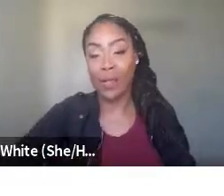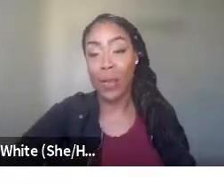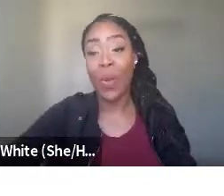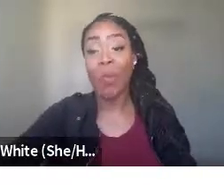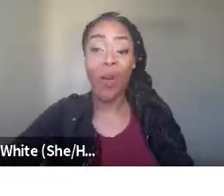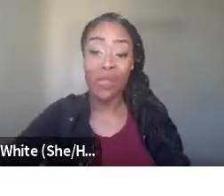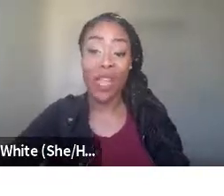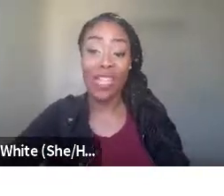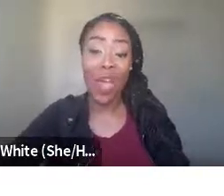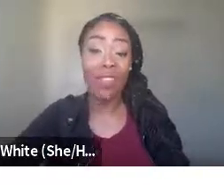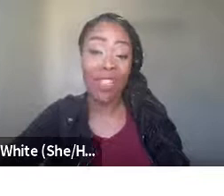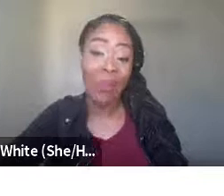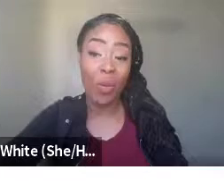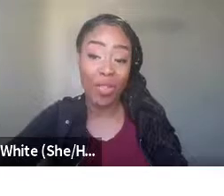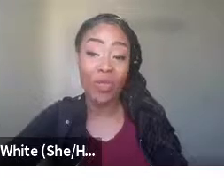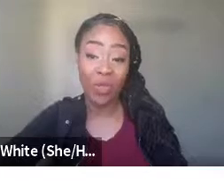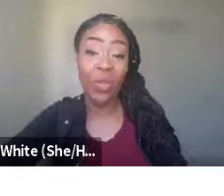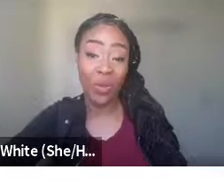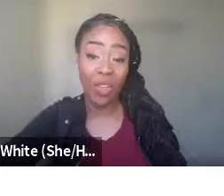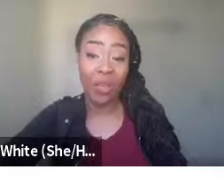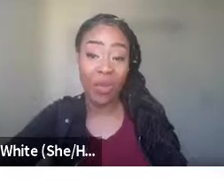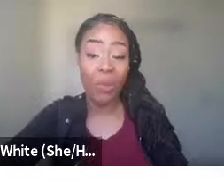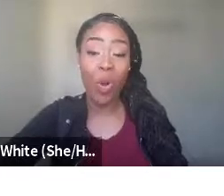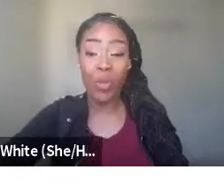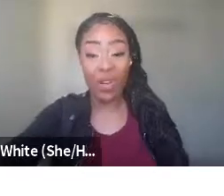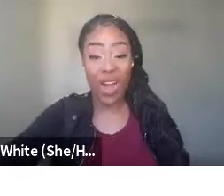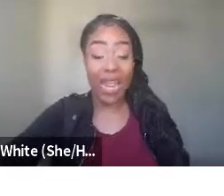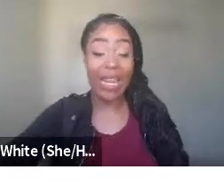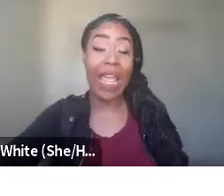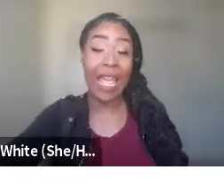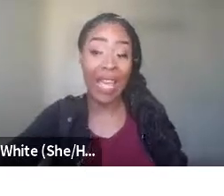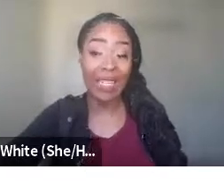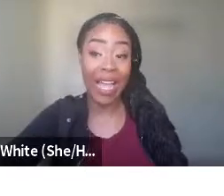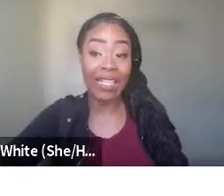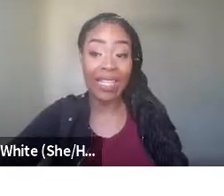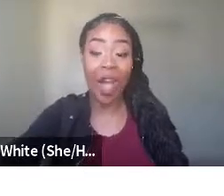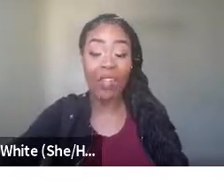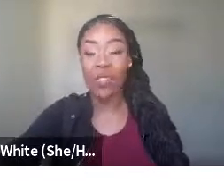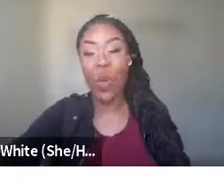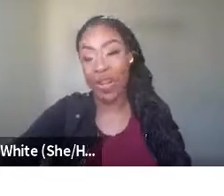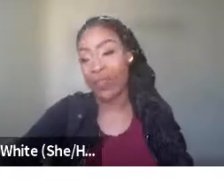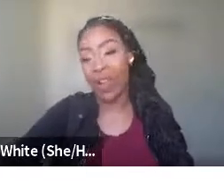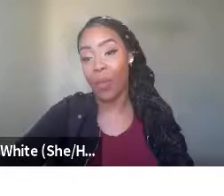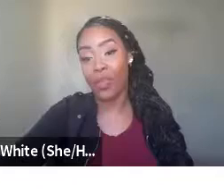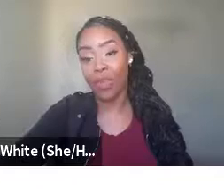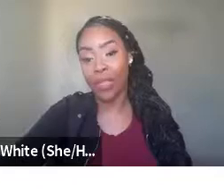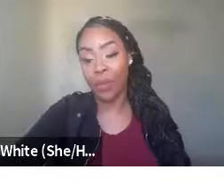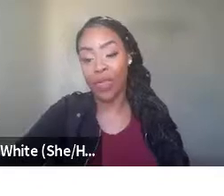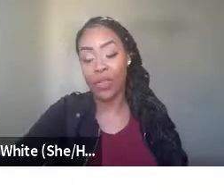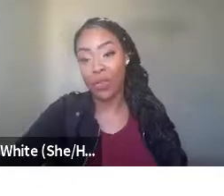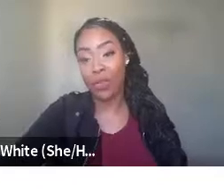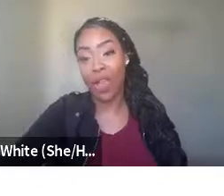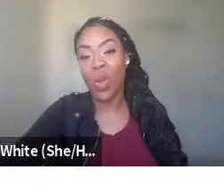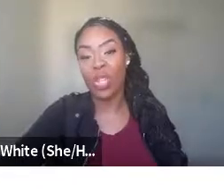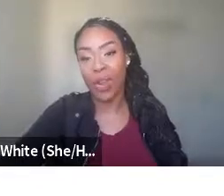whatever I need to do, but also like you have a lot more potential too, right? Both are great. And I see so many different opportunities